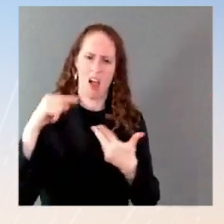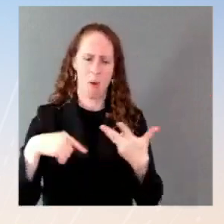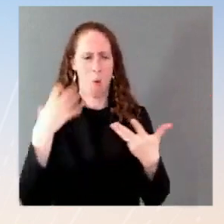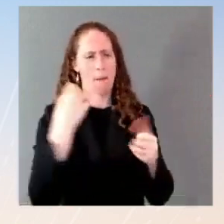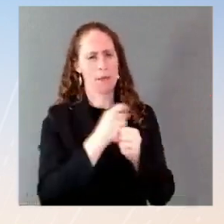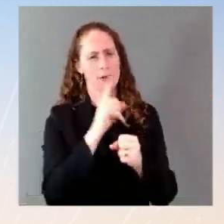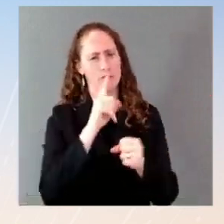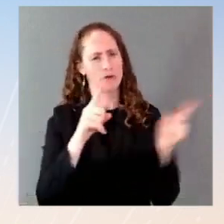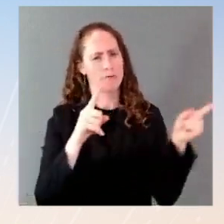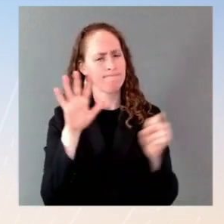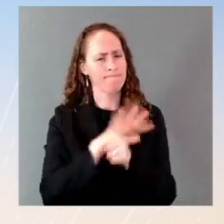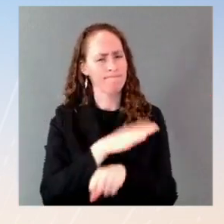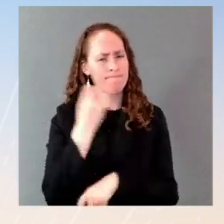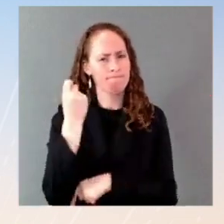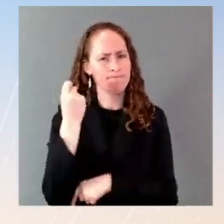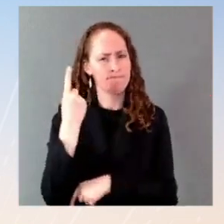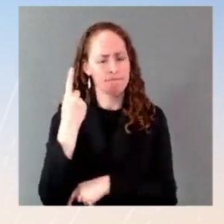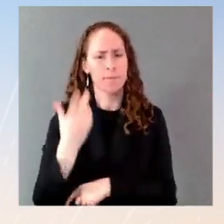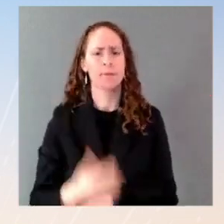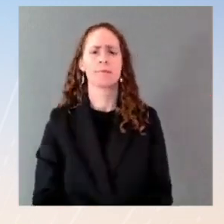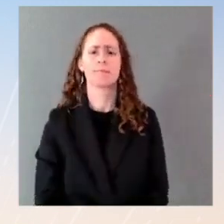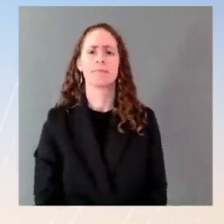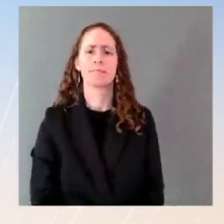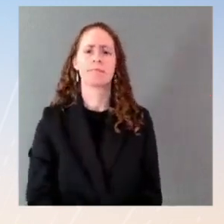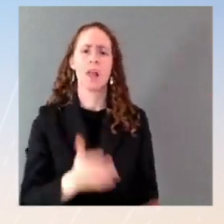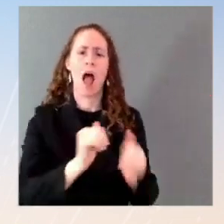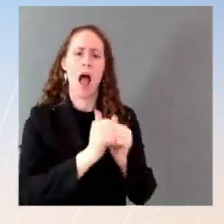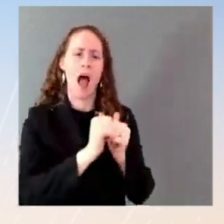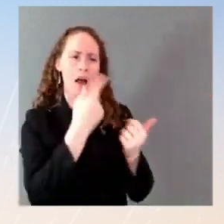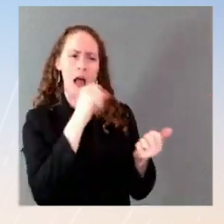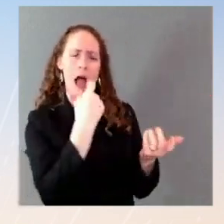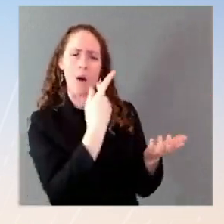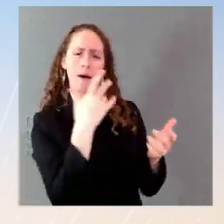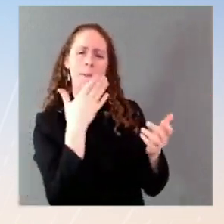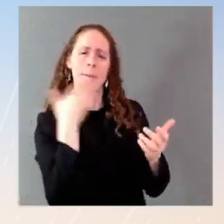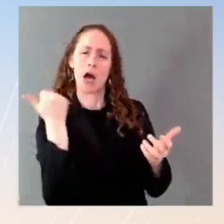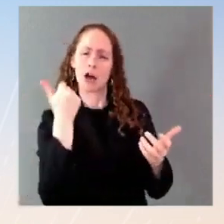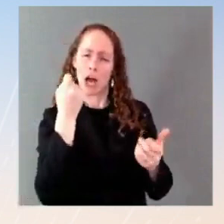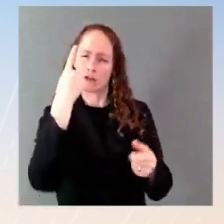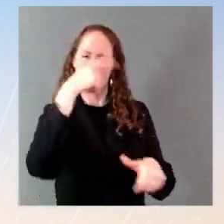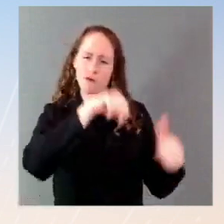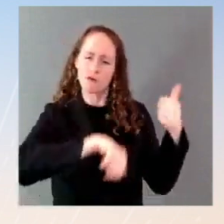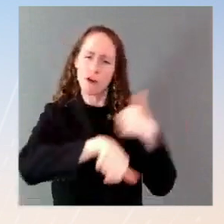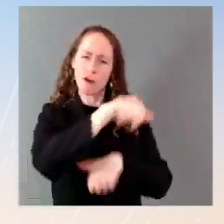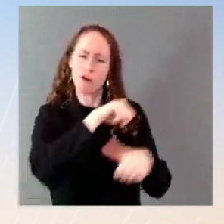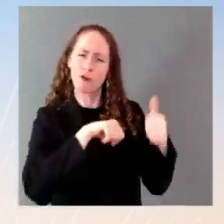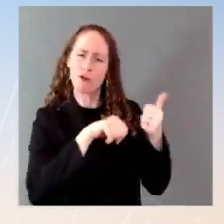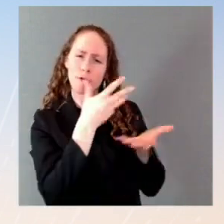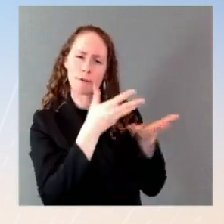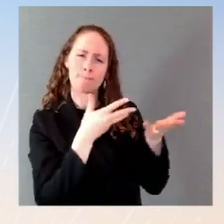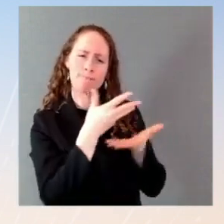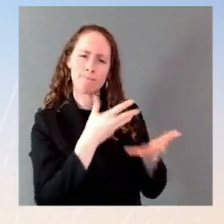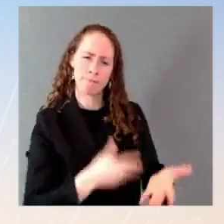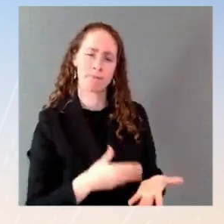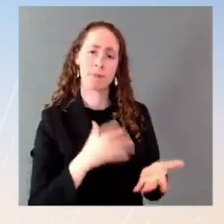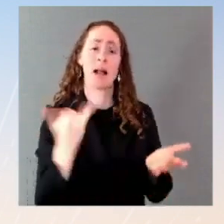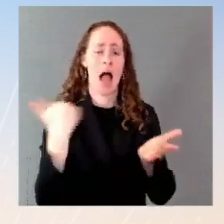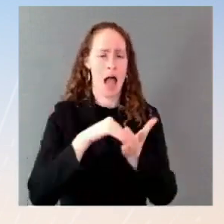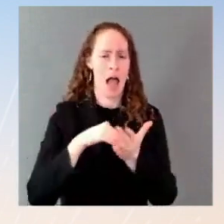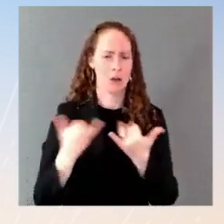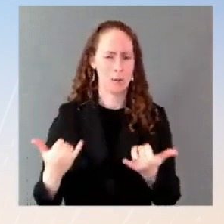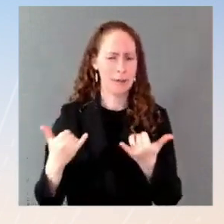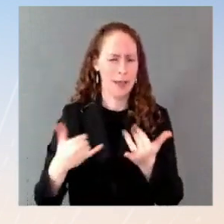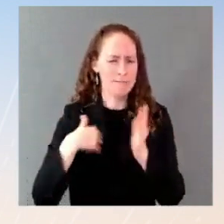After the call, he spoke with the leaders of France, Germany, Italy, and the U.K. to debrief them on the call and to consult on the way